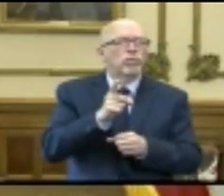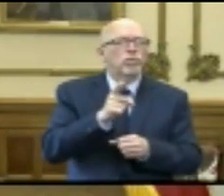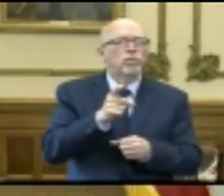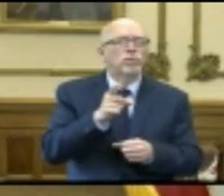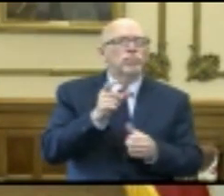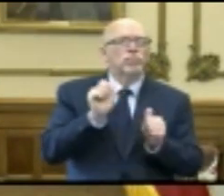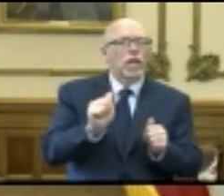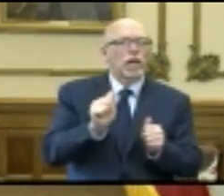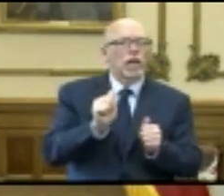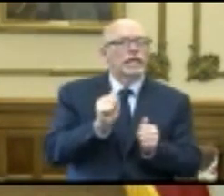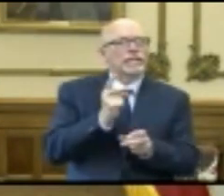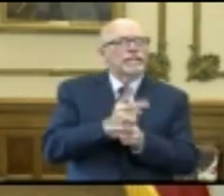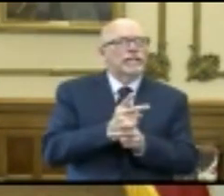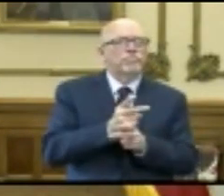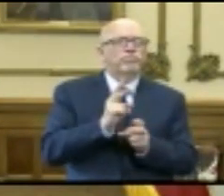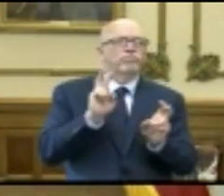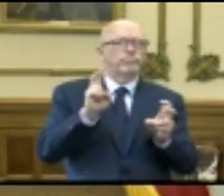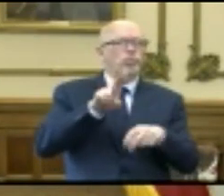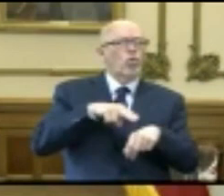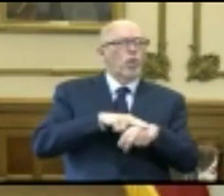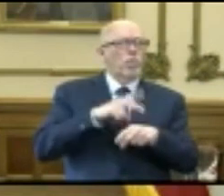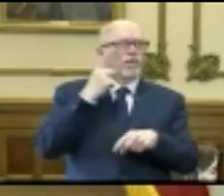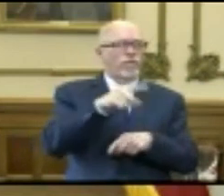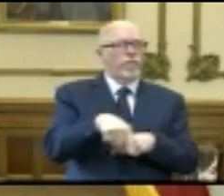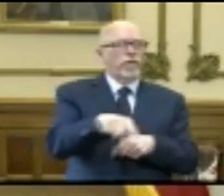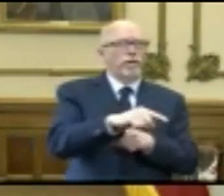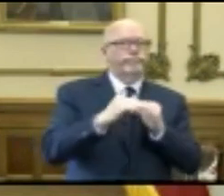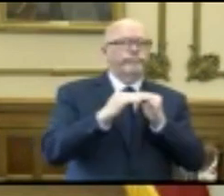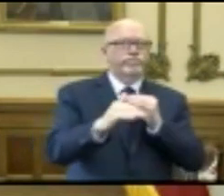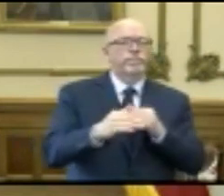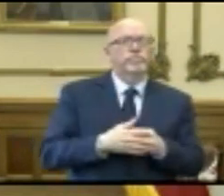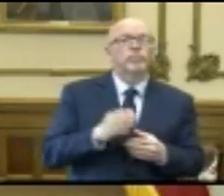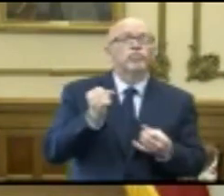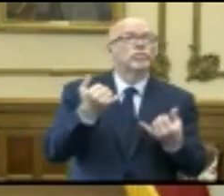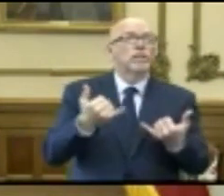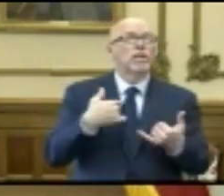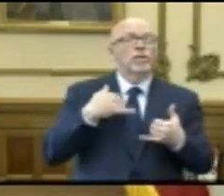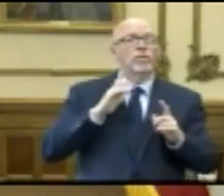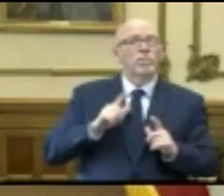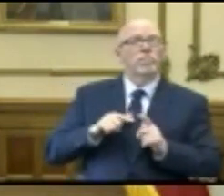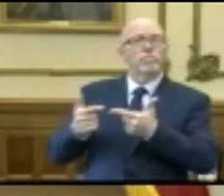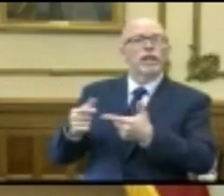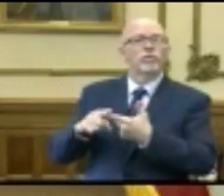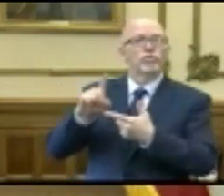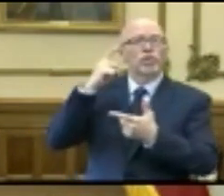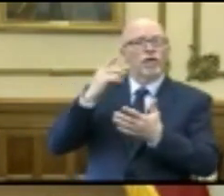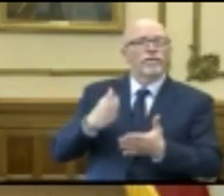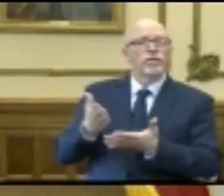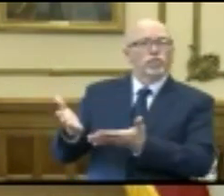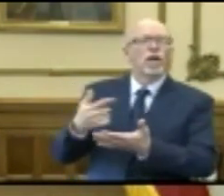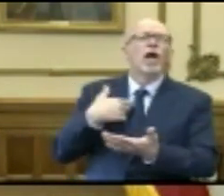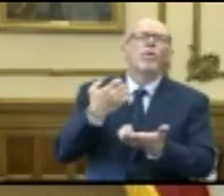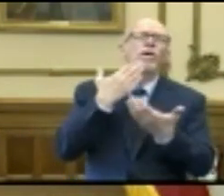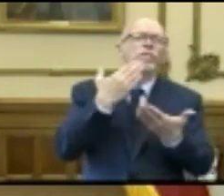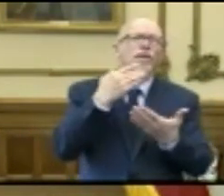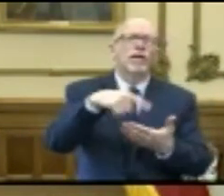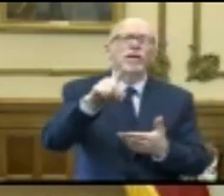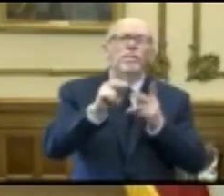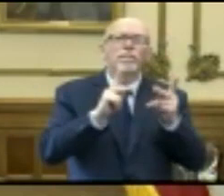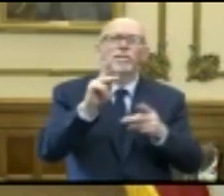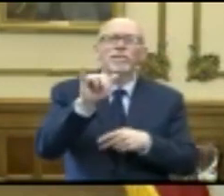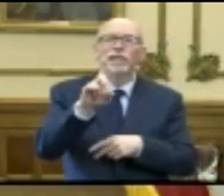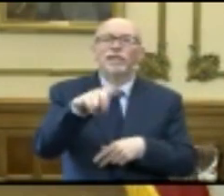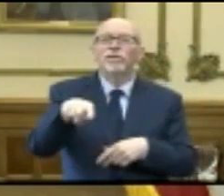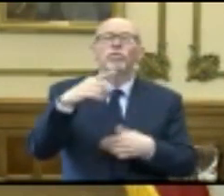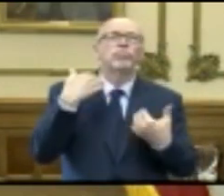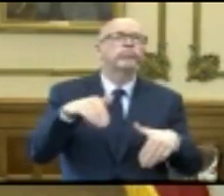restore some semblance of normalcy. So with that, I am happy to kick it back to the governor, and I just want to thank Hoosiers once again for